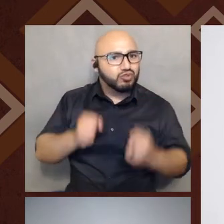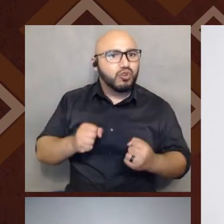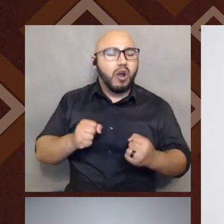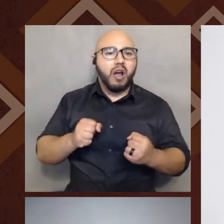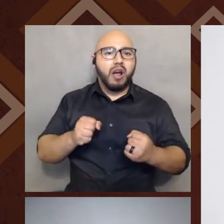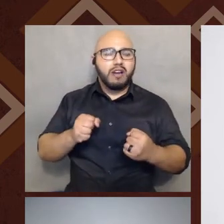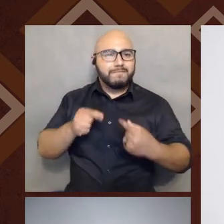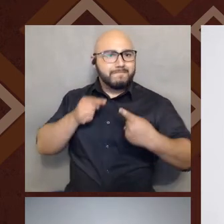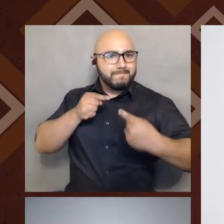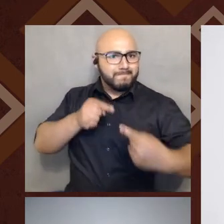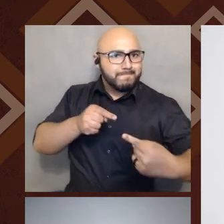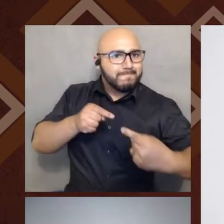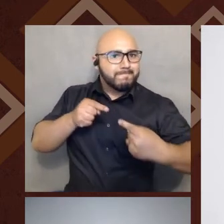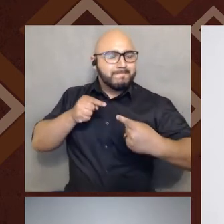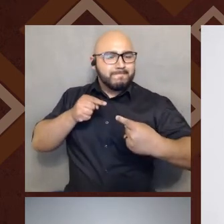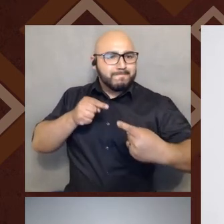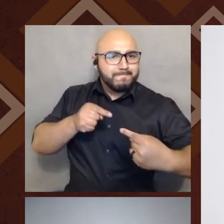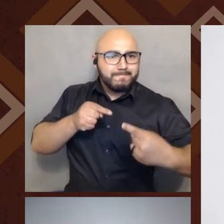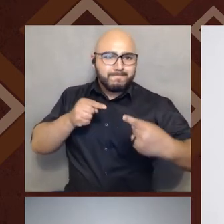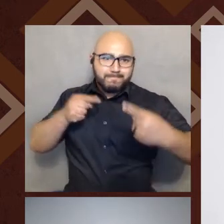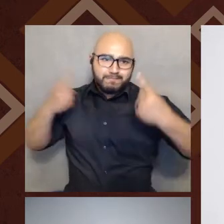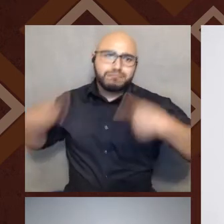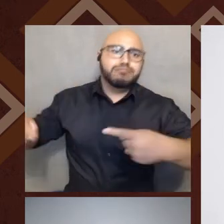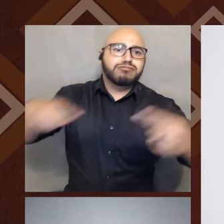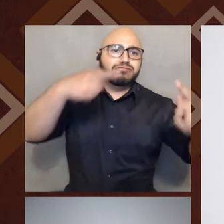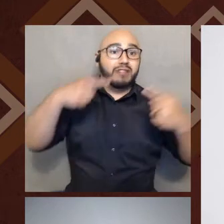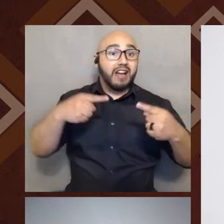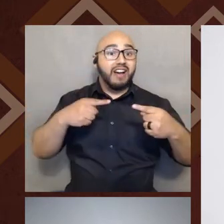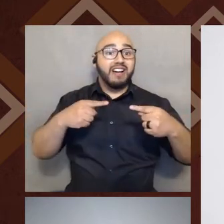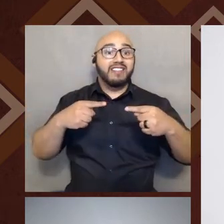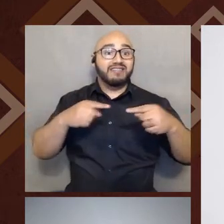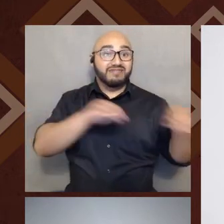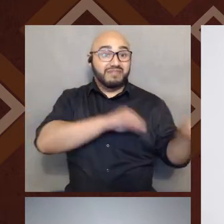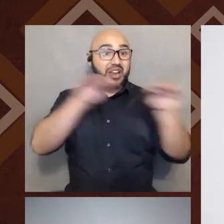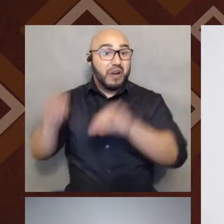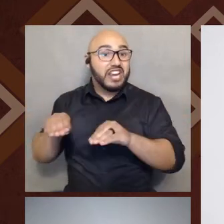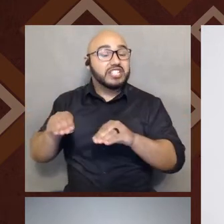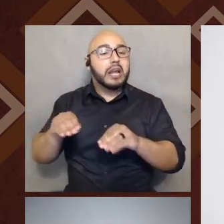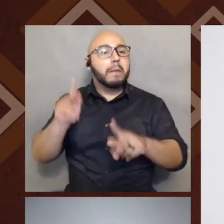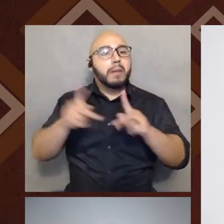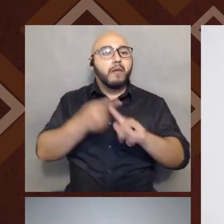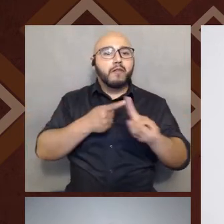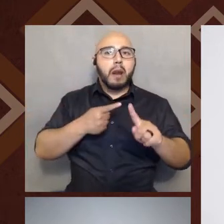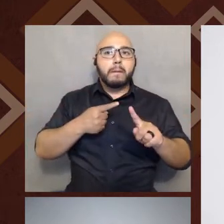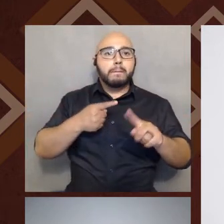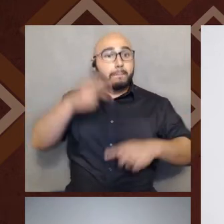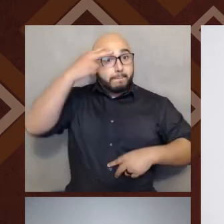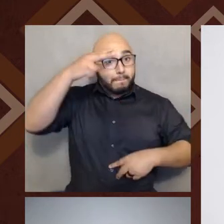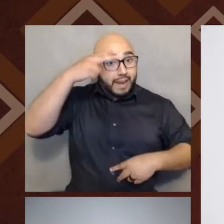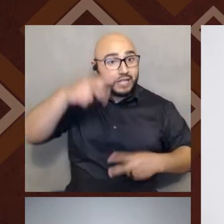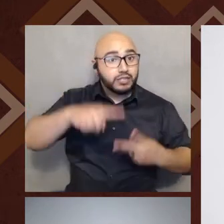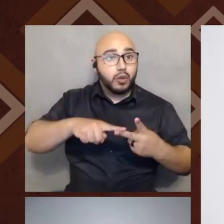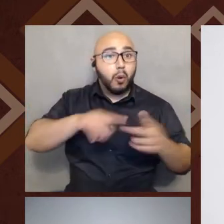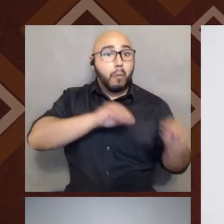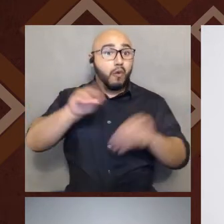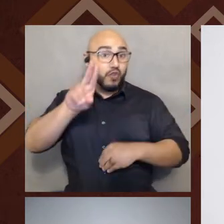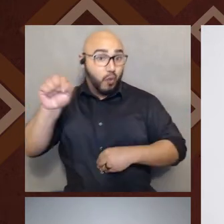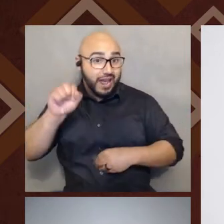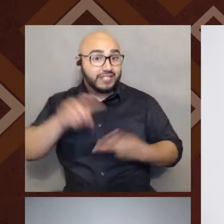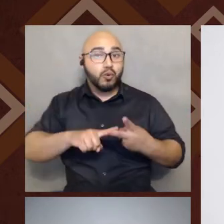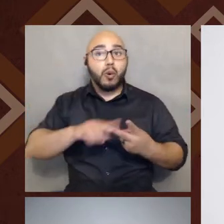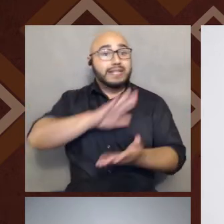has been directed at folks either from Mexico or Central America. And those are political climate issues that